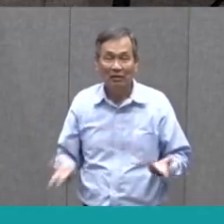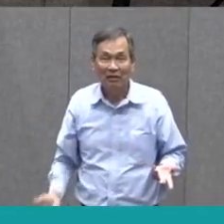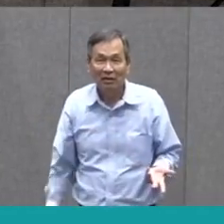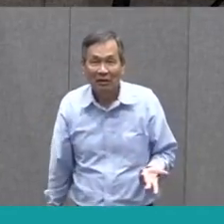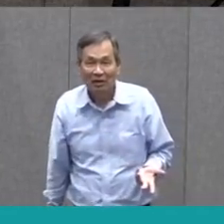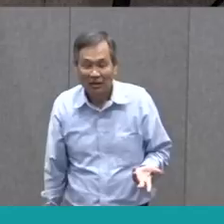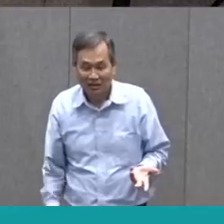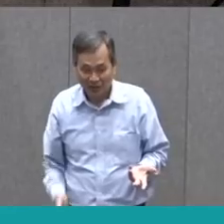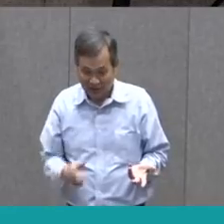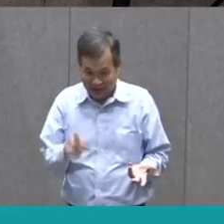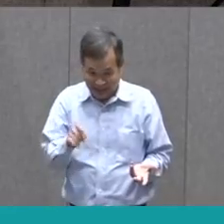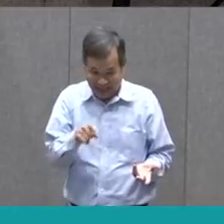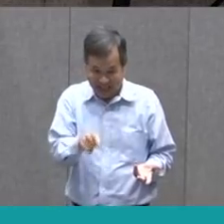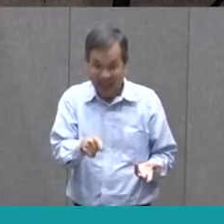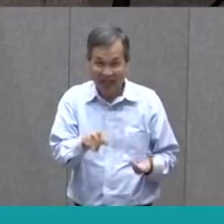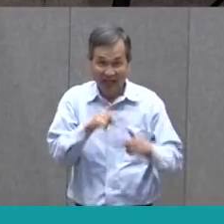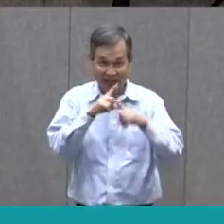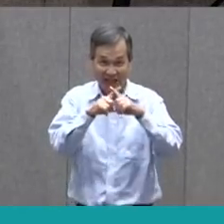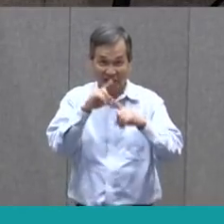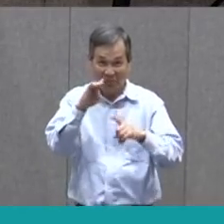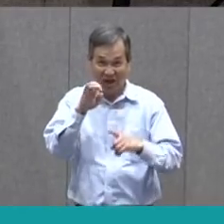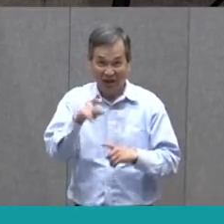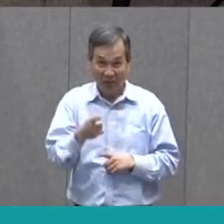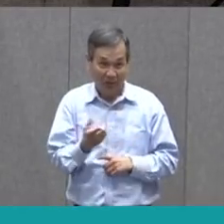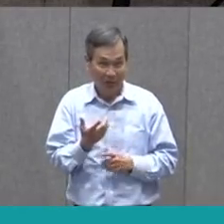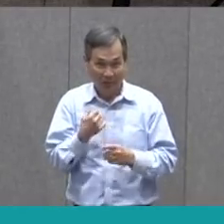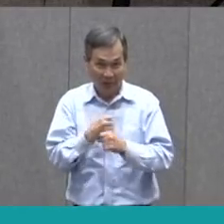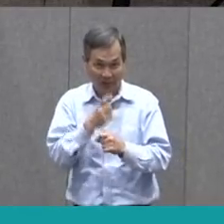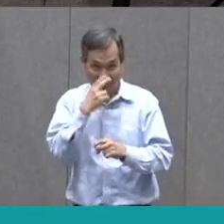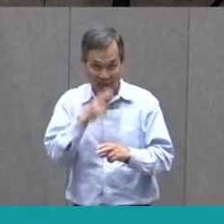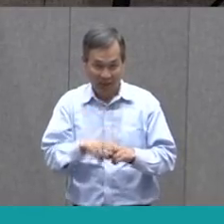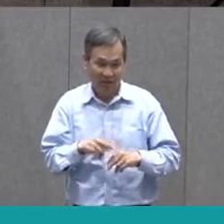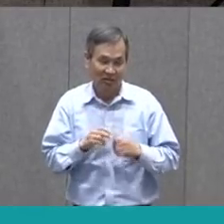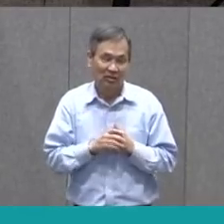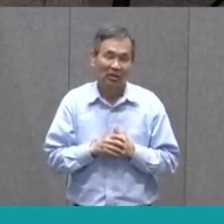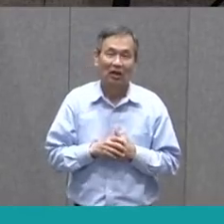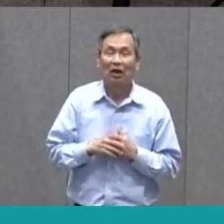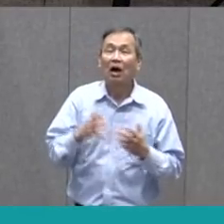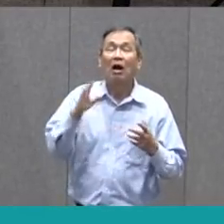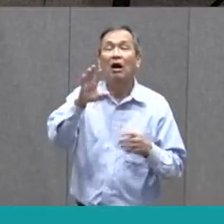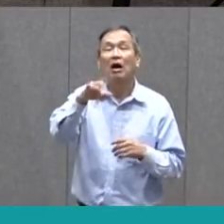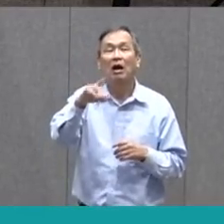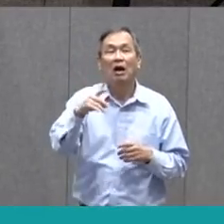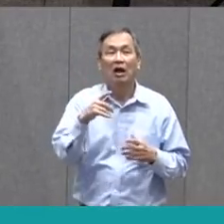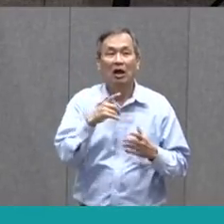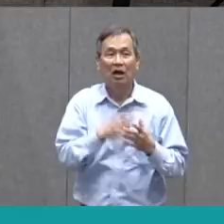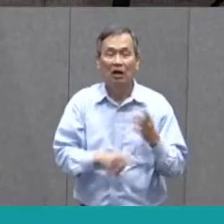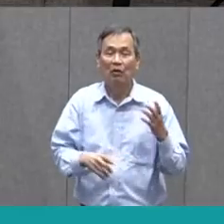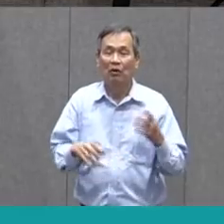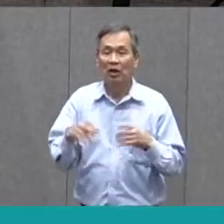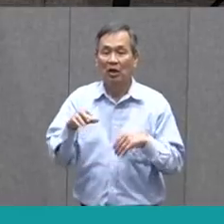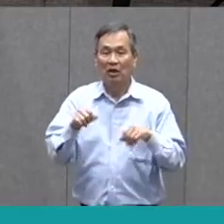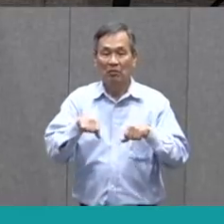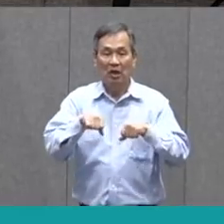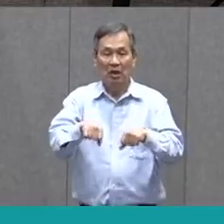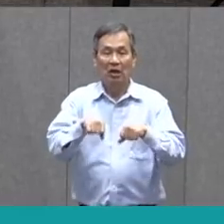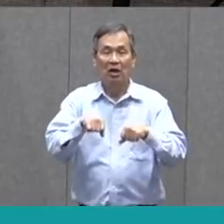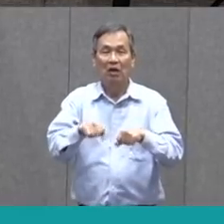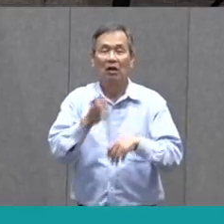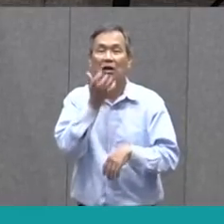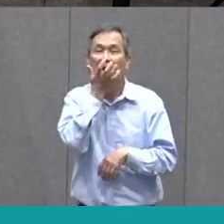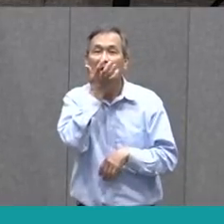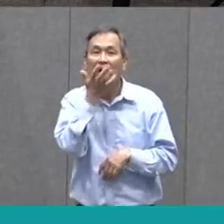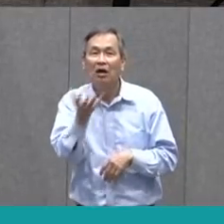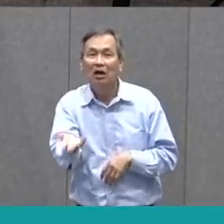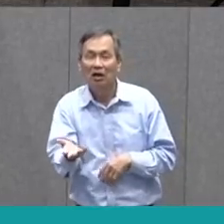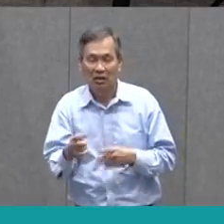We don't need it, but it sure makes life fun. What about a lawn bower? Keeps our yards neat. What